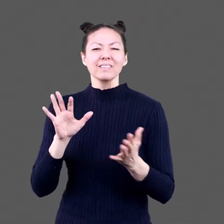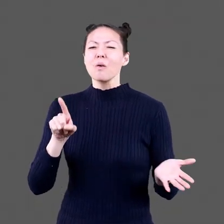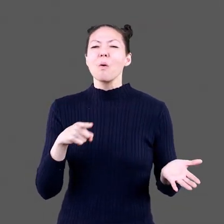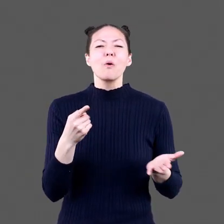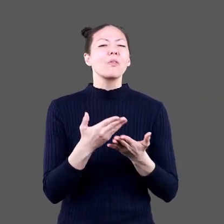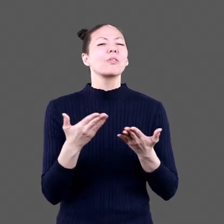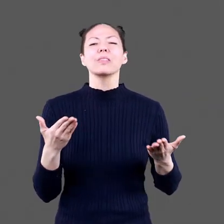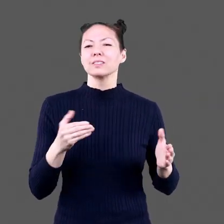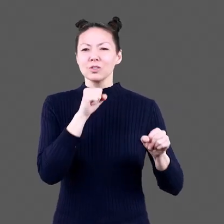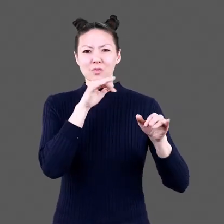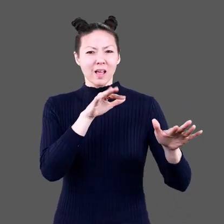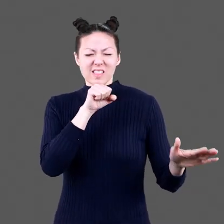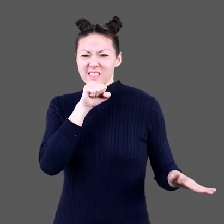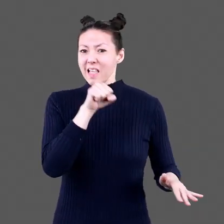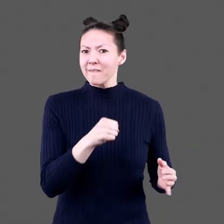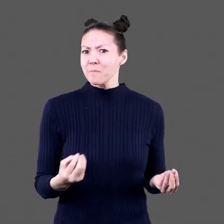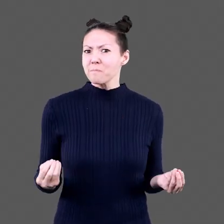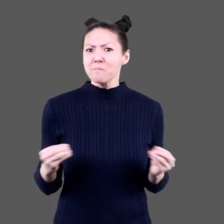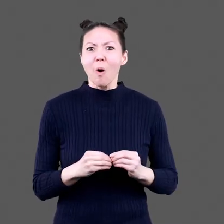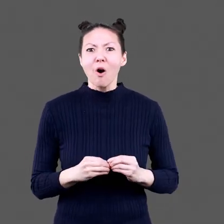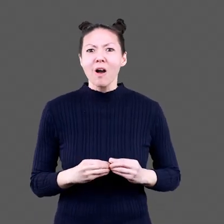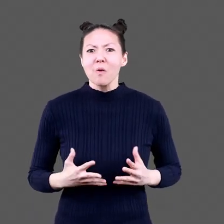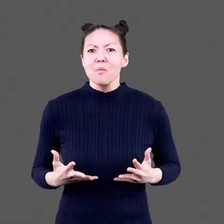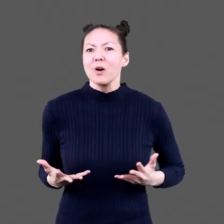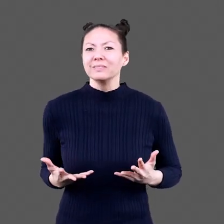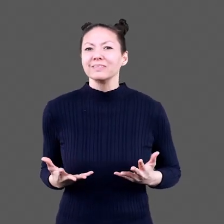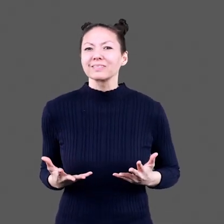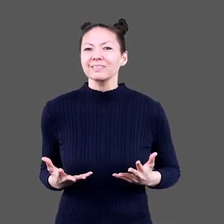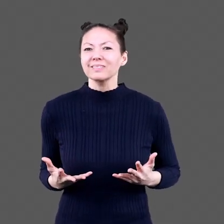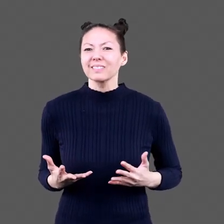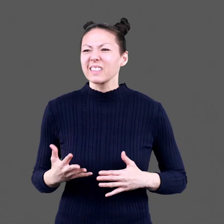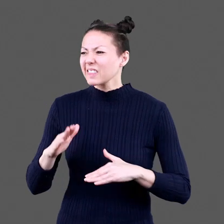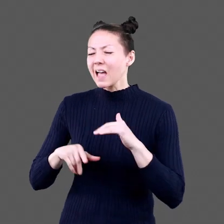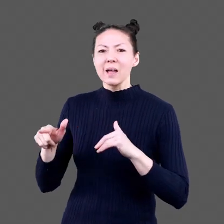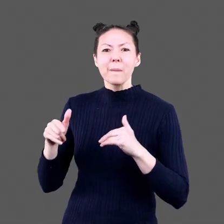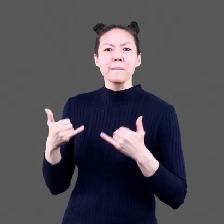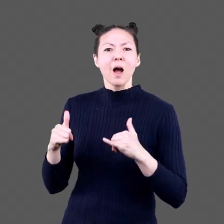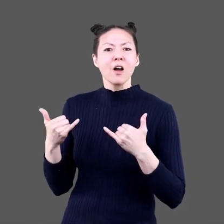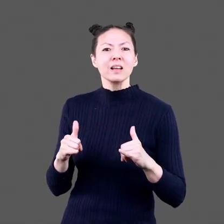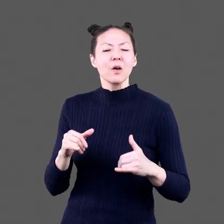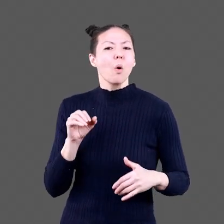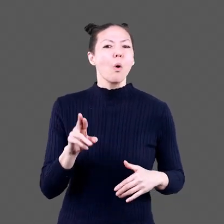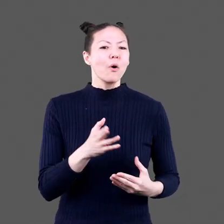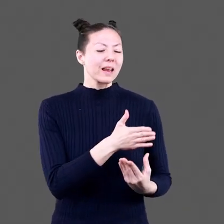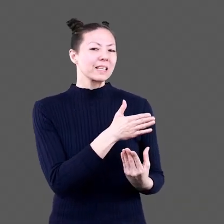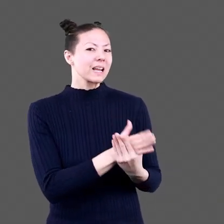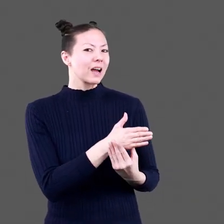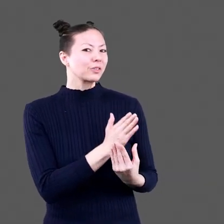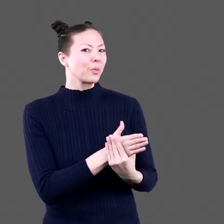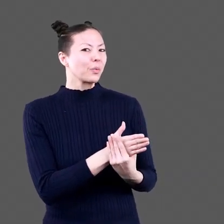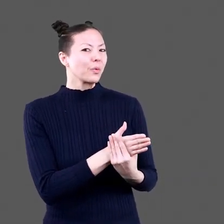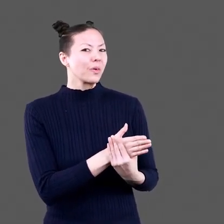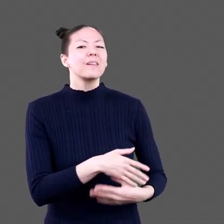The only thing dragons love more than parties or